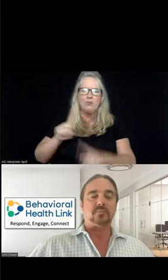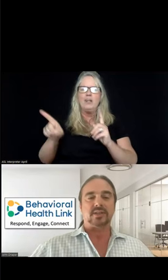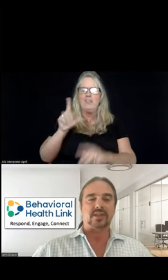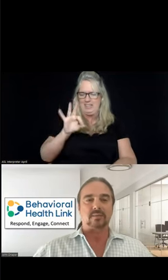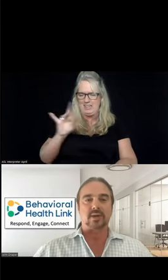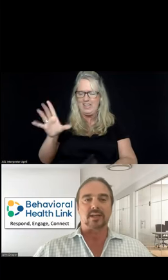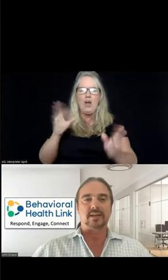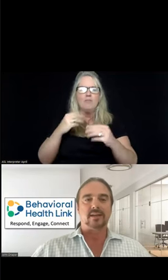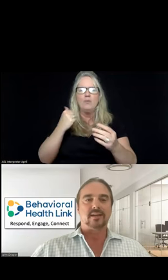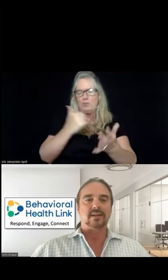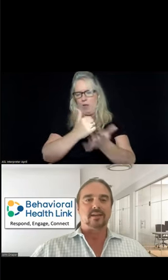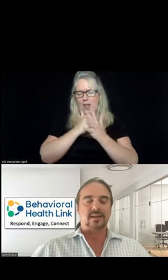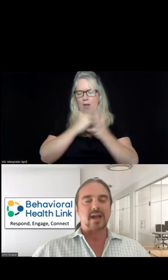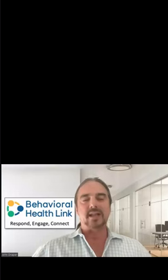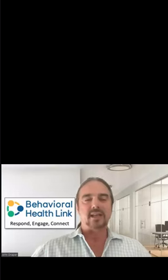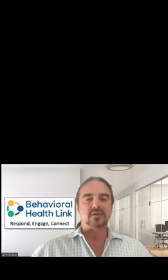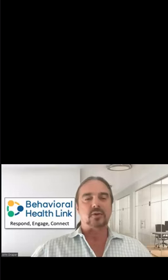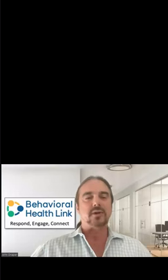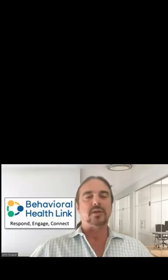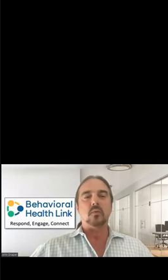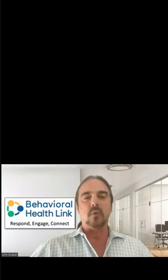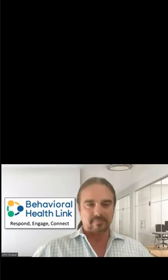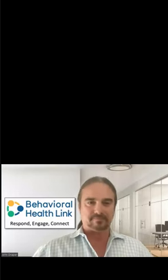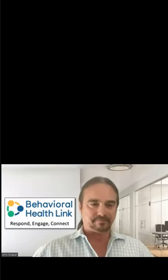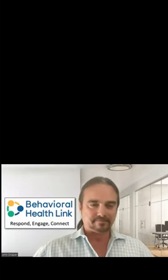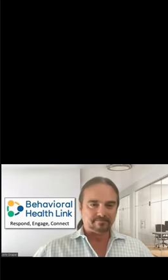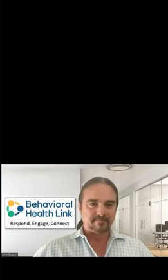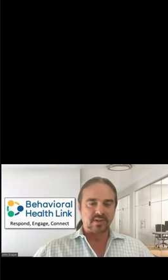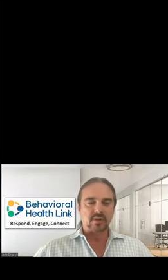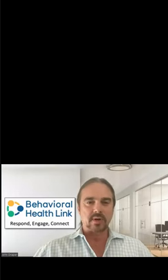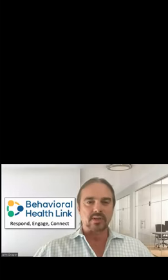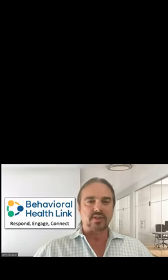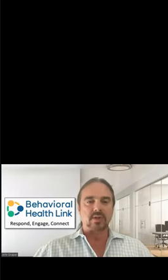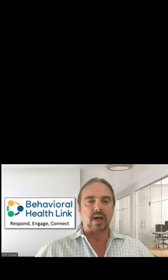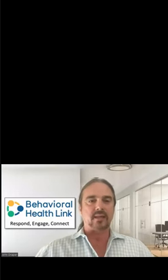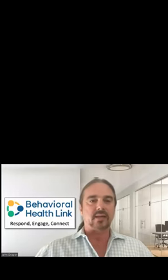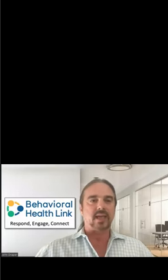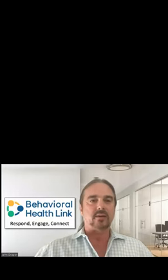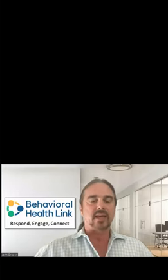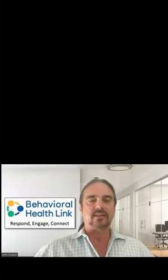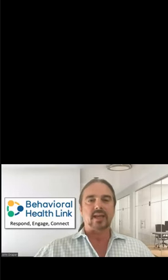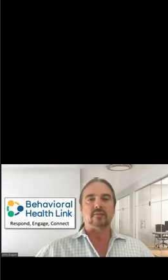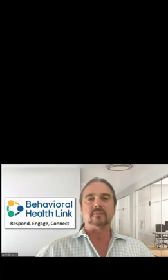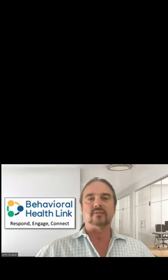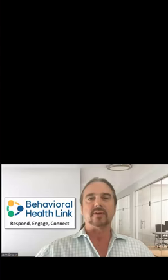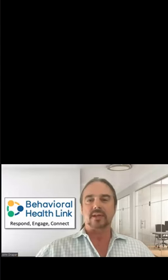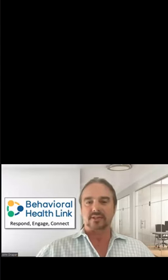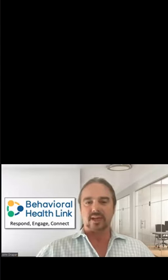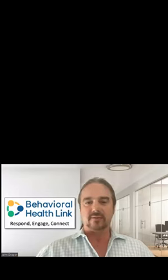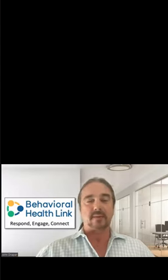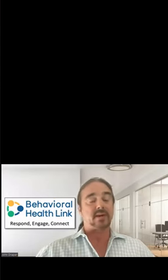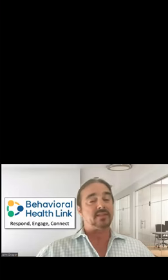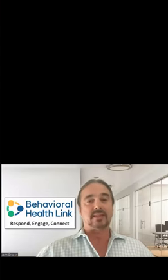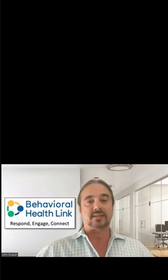help us celebrate 988 turning one. So we're going to see who's going to pop out of the cake on that day. We're going to be very